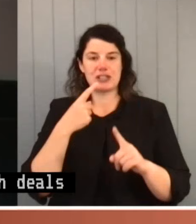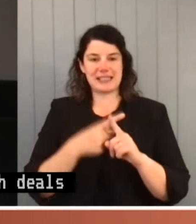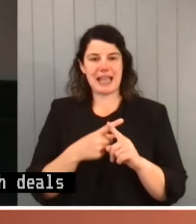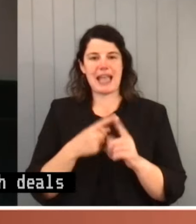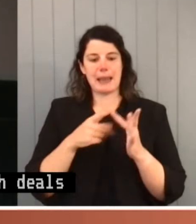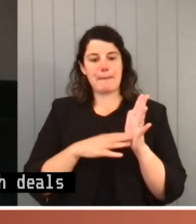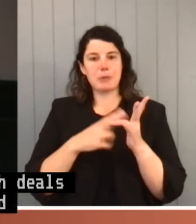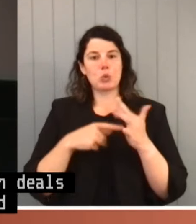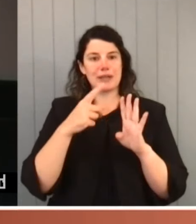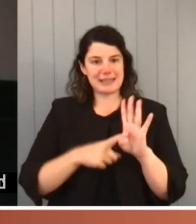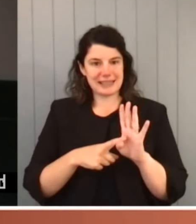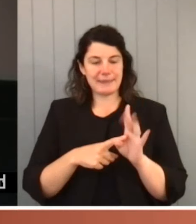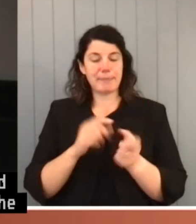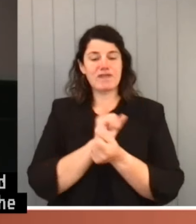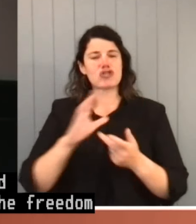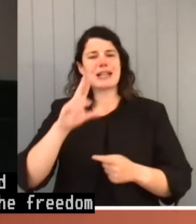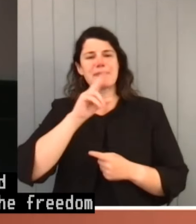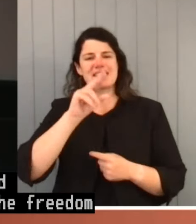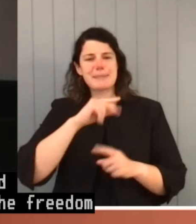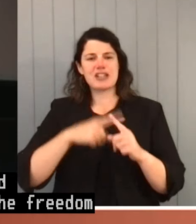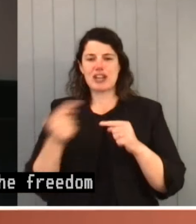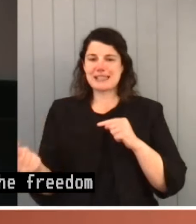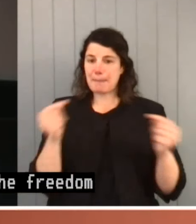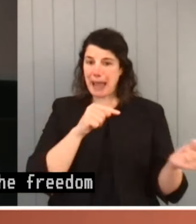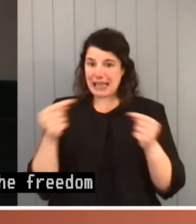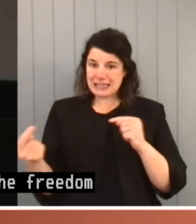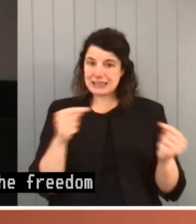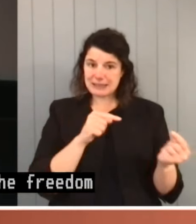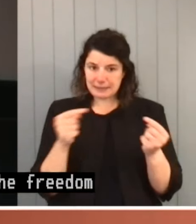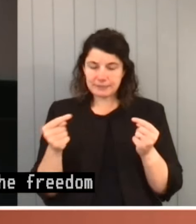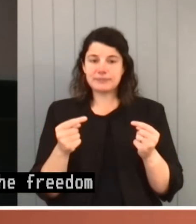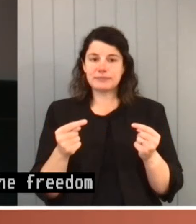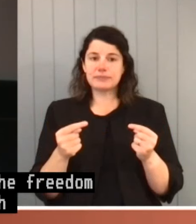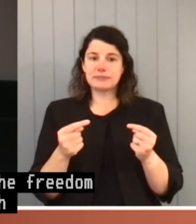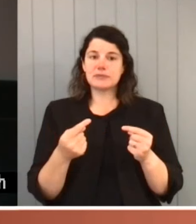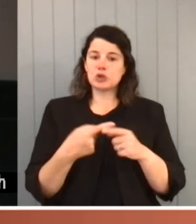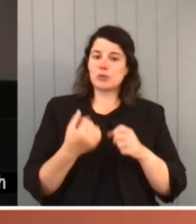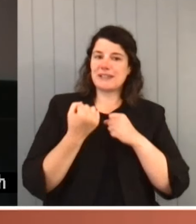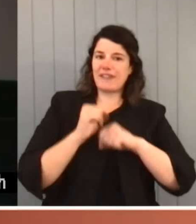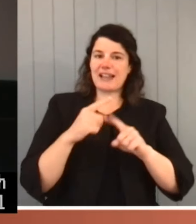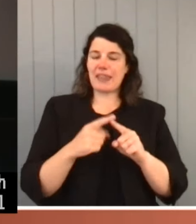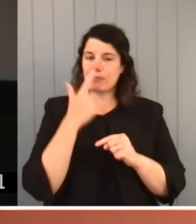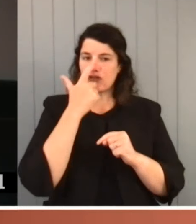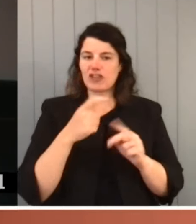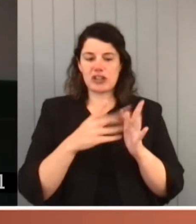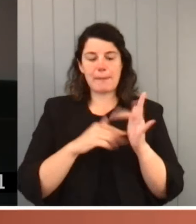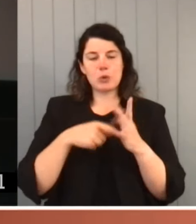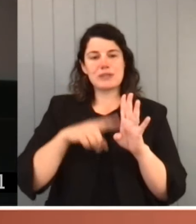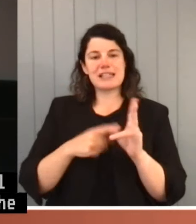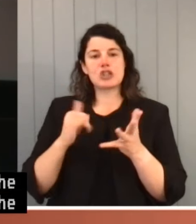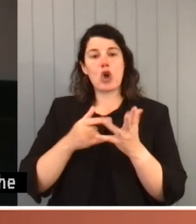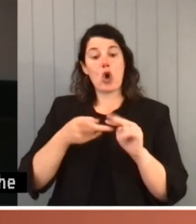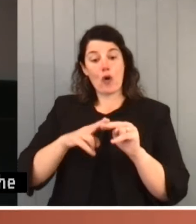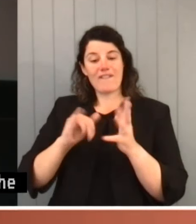speech in debate, which historically was a powerful instrument for defending the privileges and immunities of the Senate and the House of